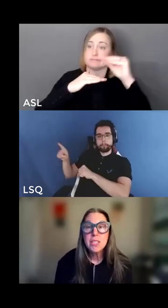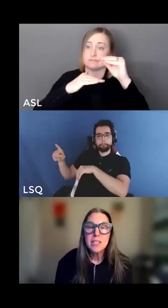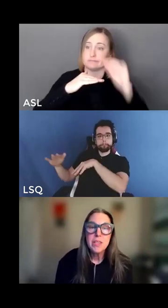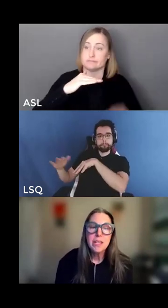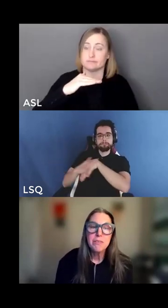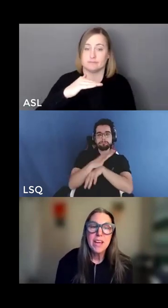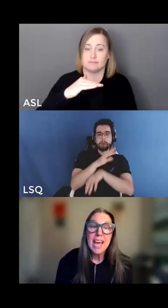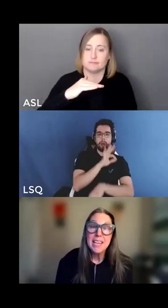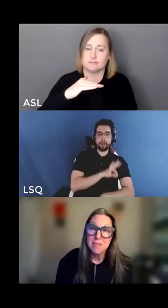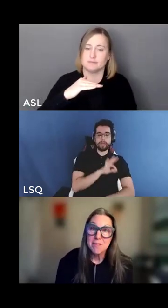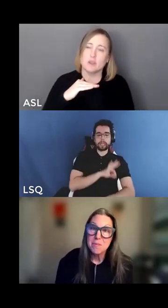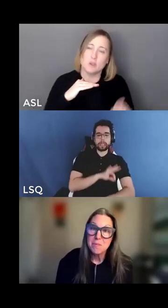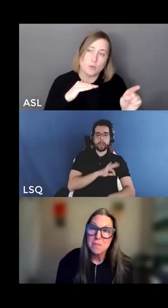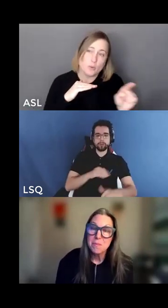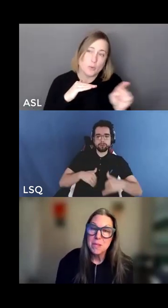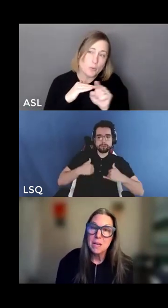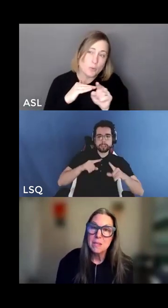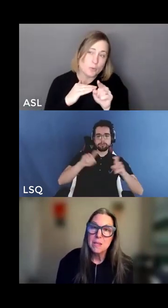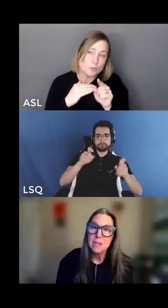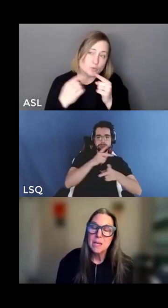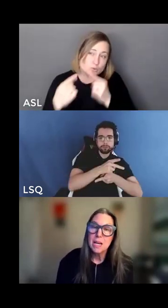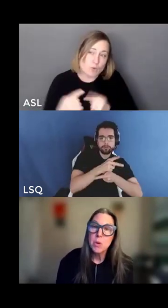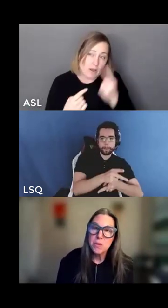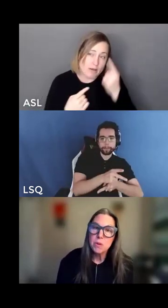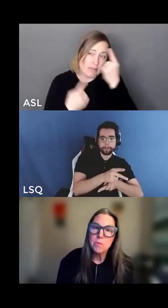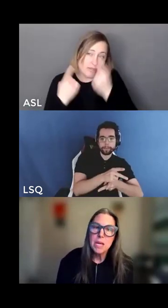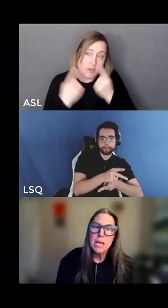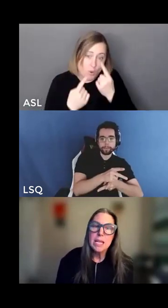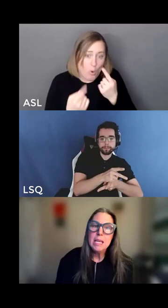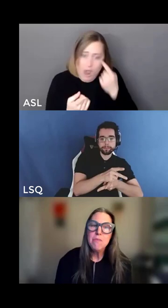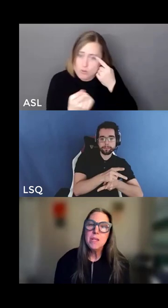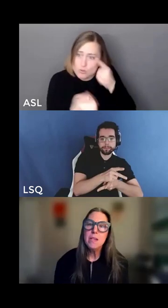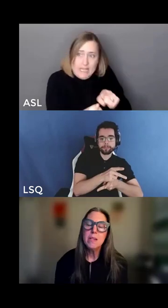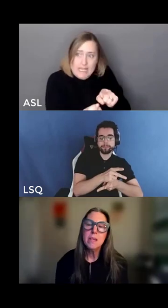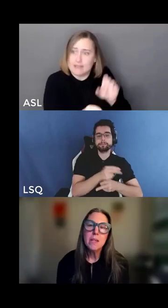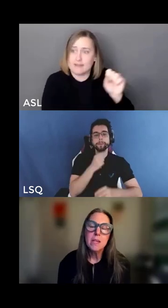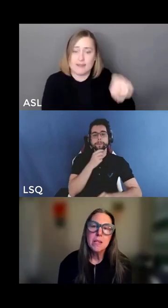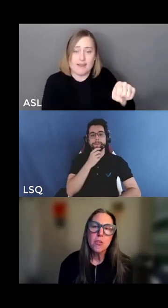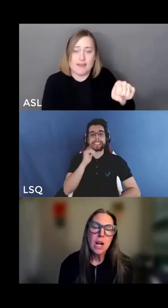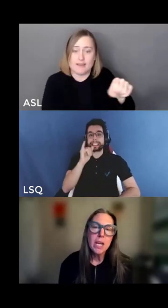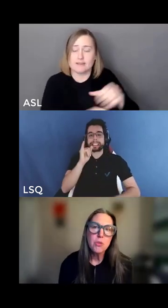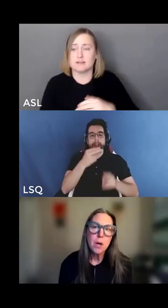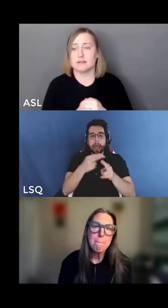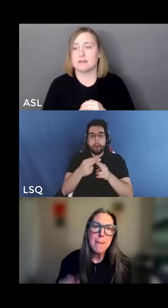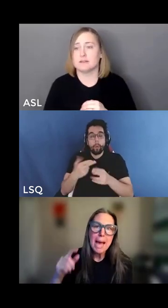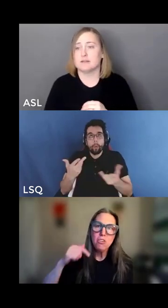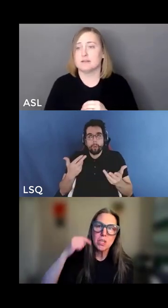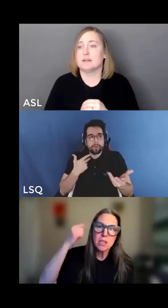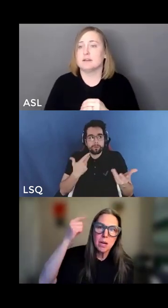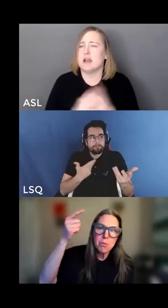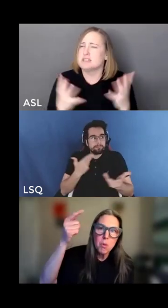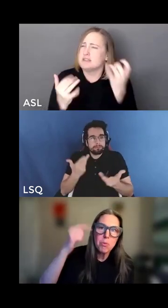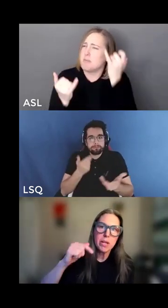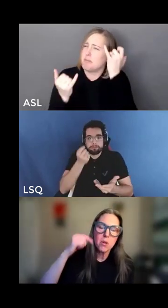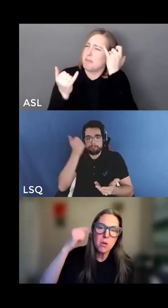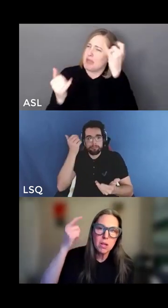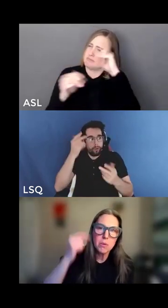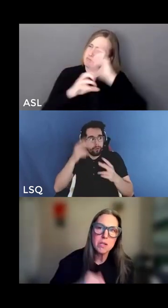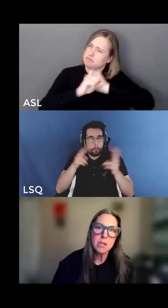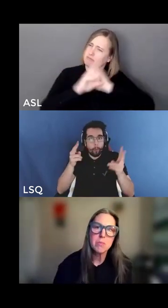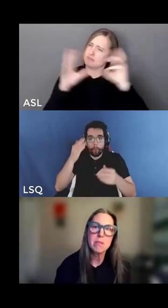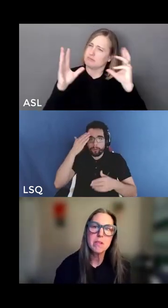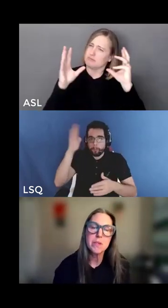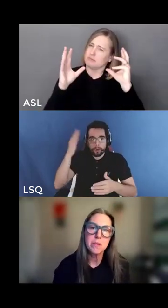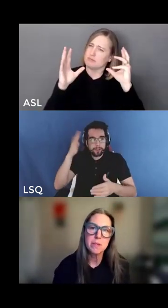if you're struggling to think of any yeah i'm with you even trying to imagine appropriate